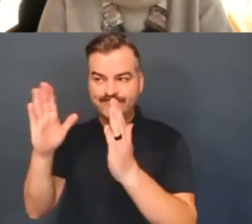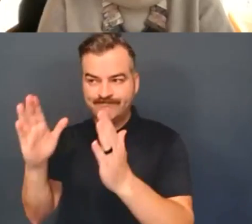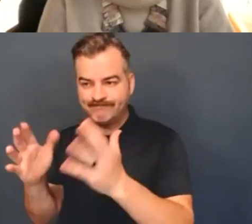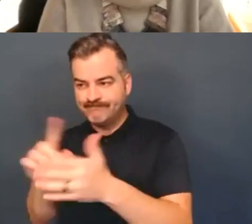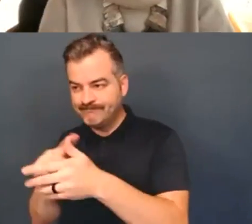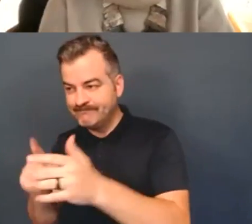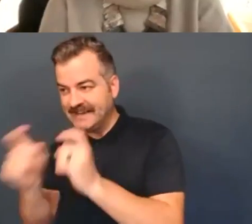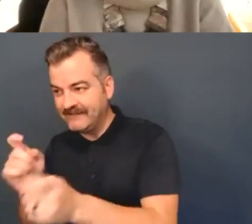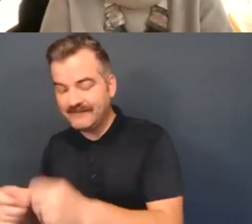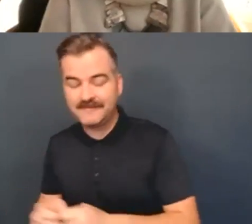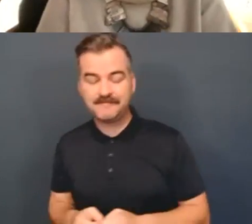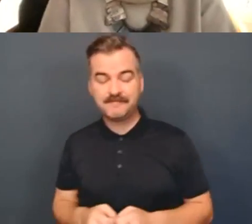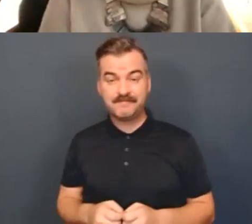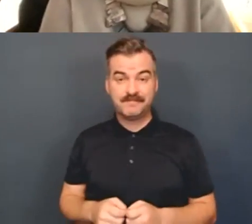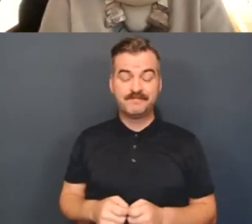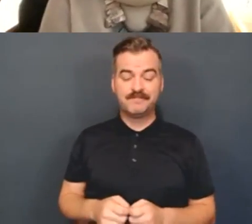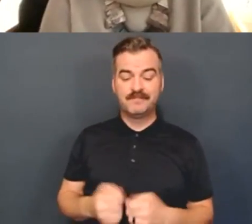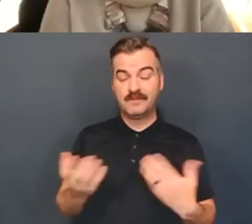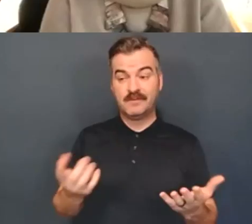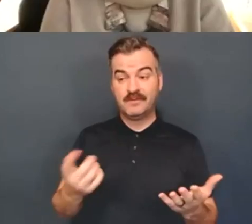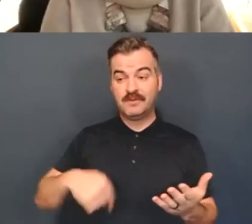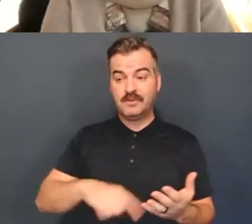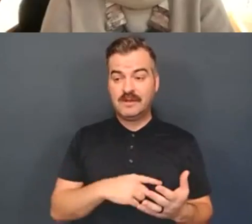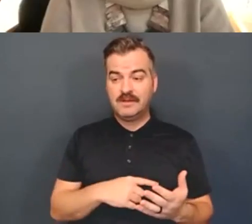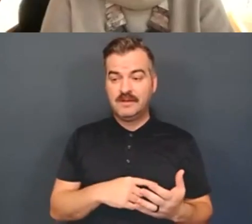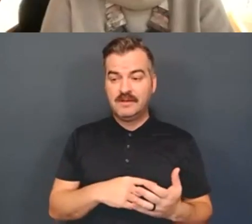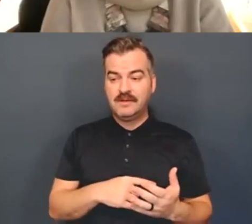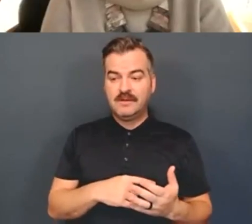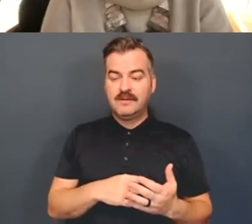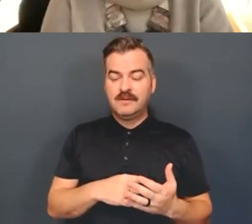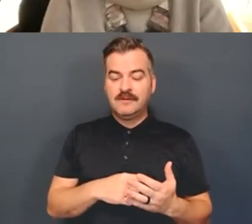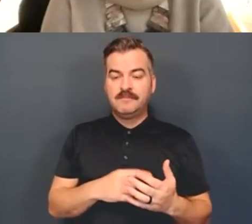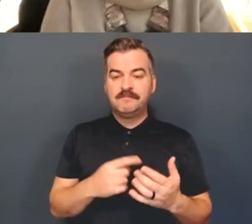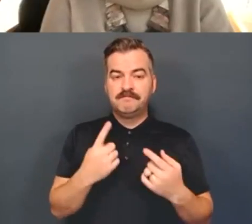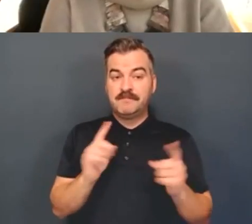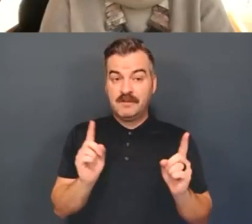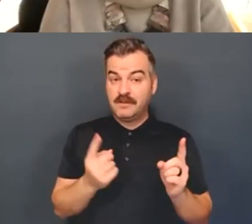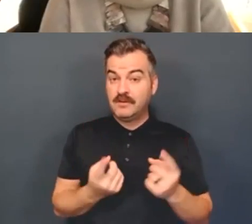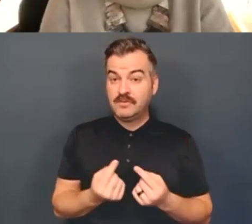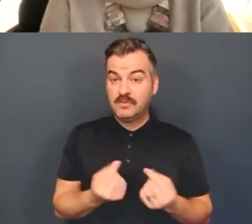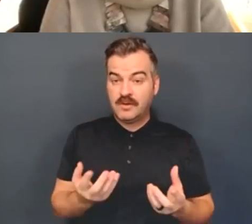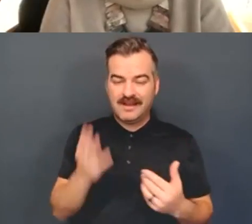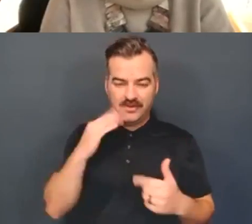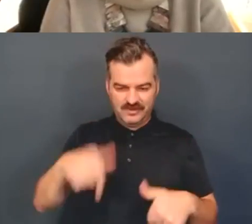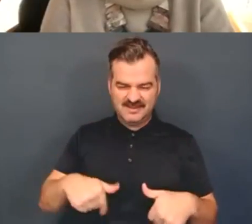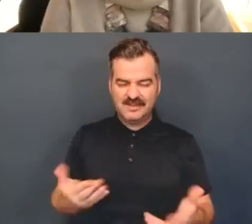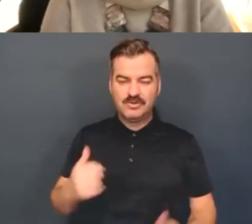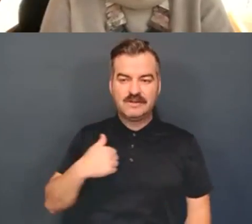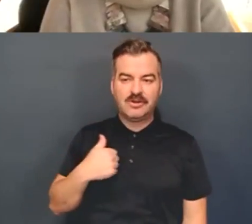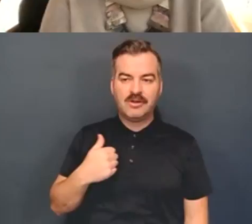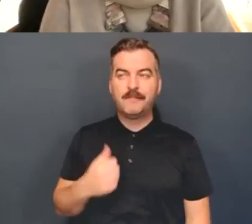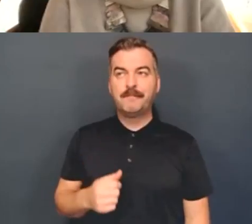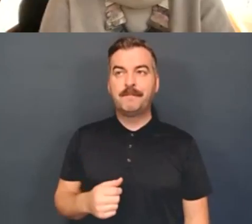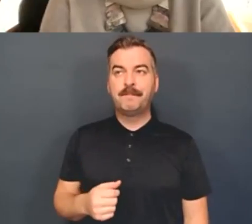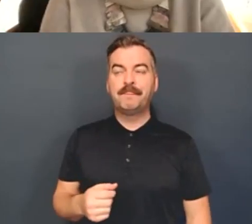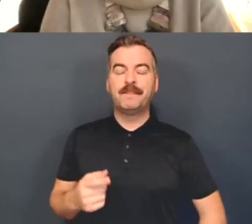What we have, what we've managed to do in Canada is we've